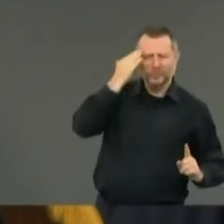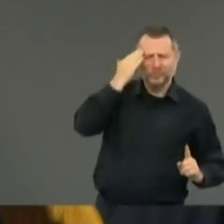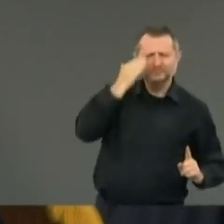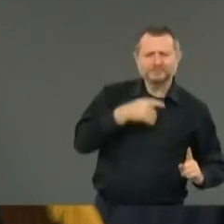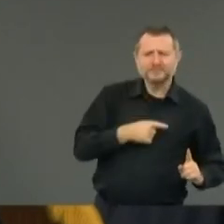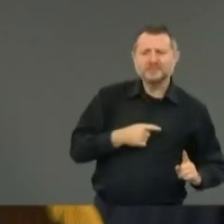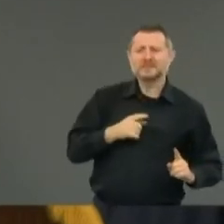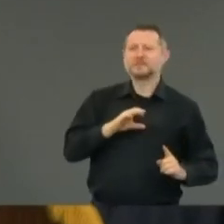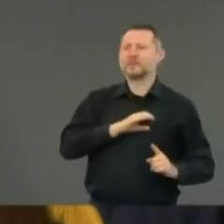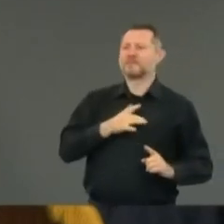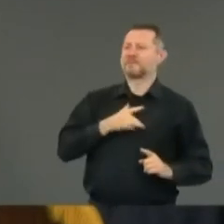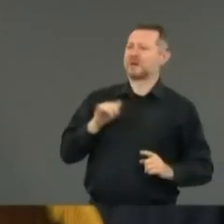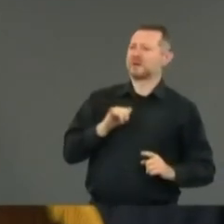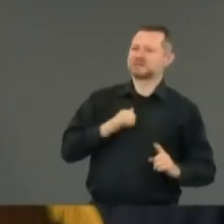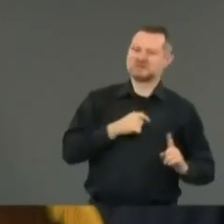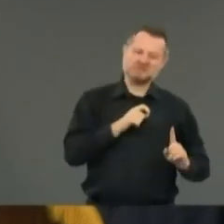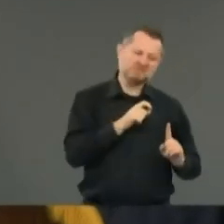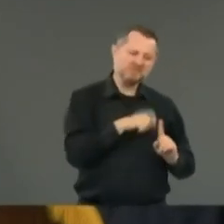feeling targeted.